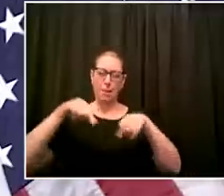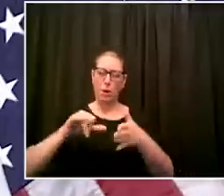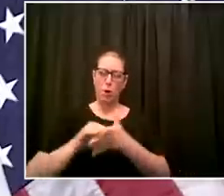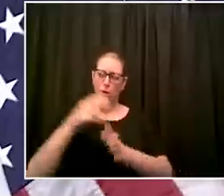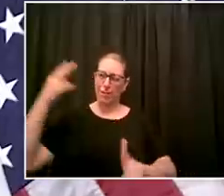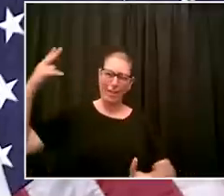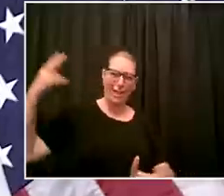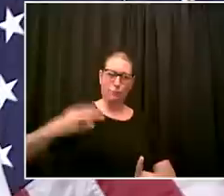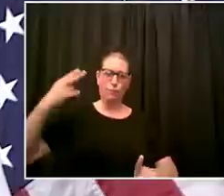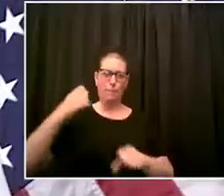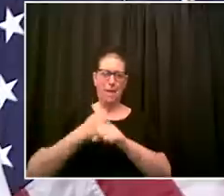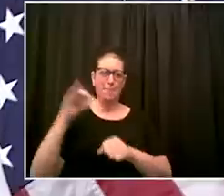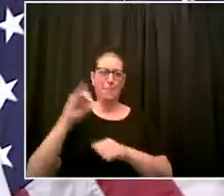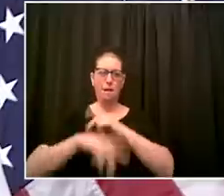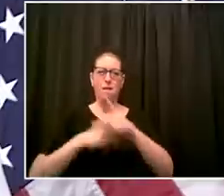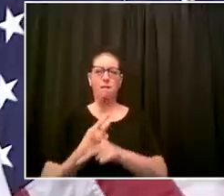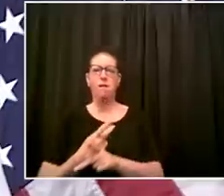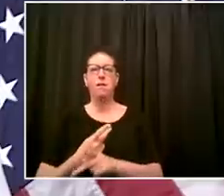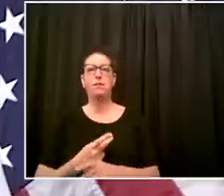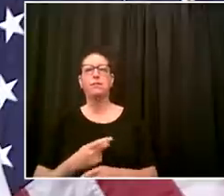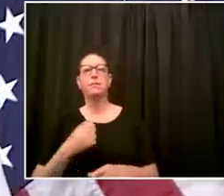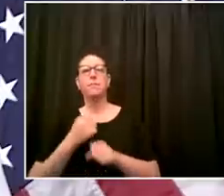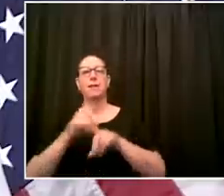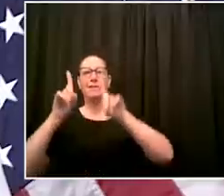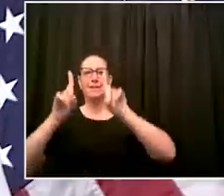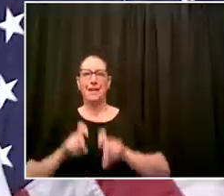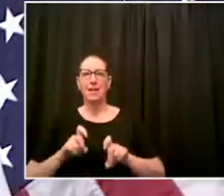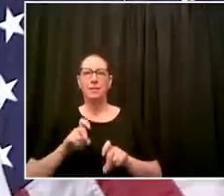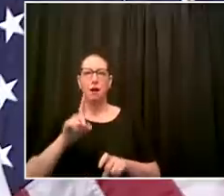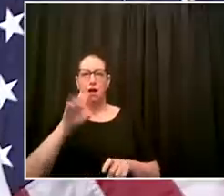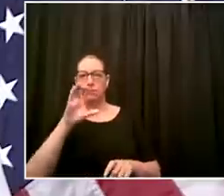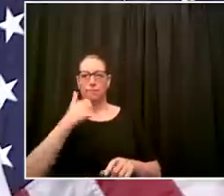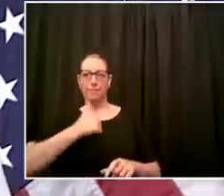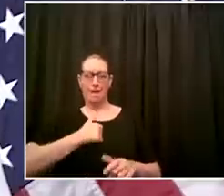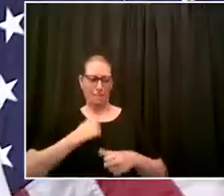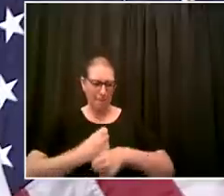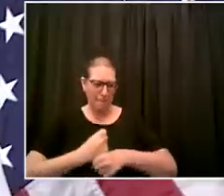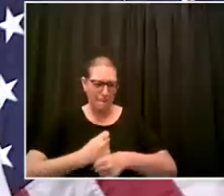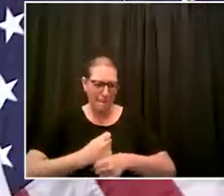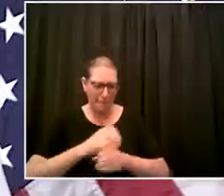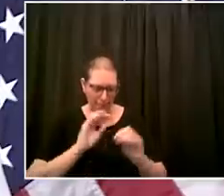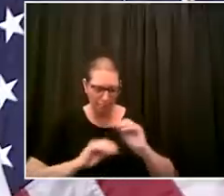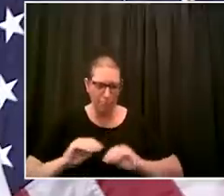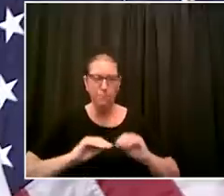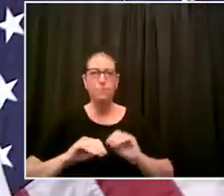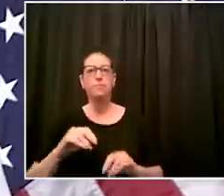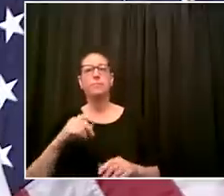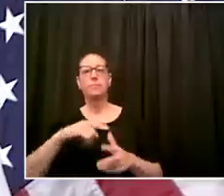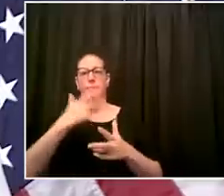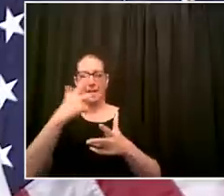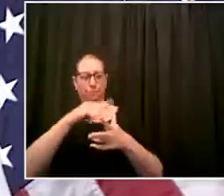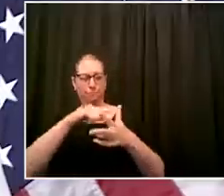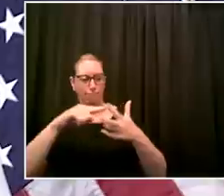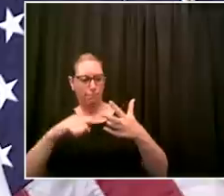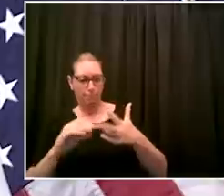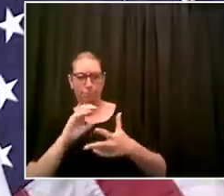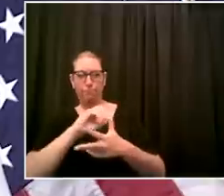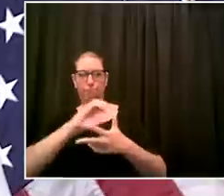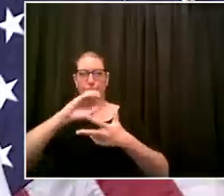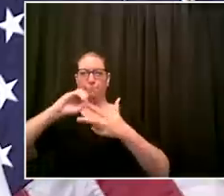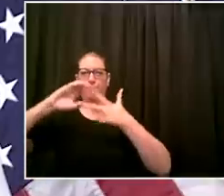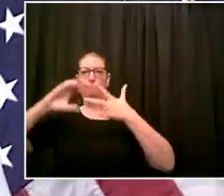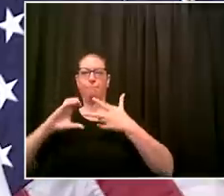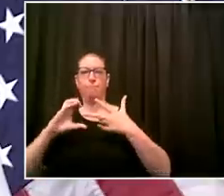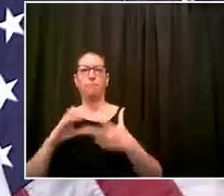homegrown new york city products protecting new yorkers now as of this very day